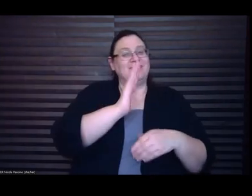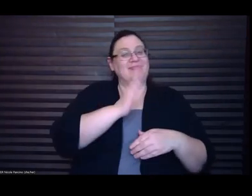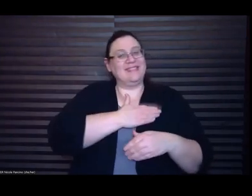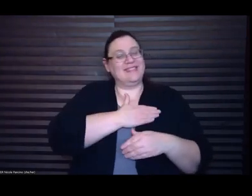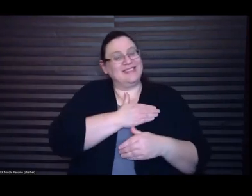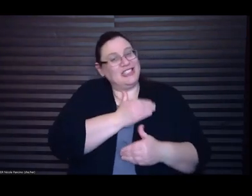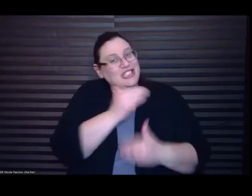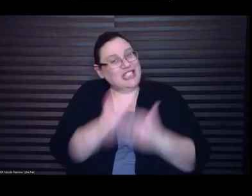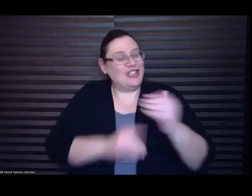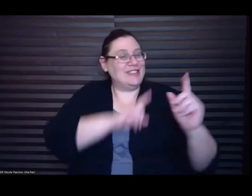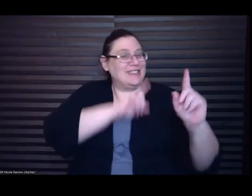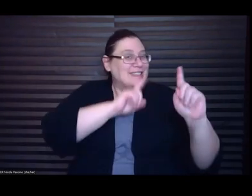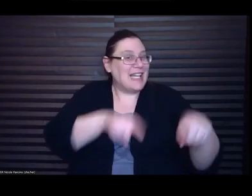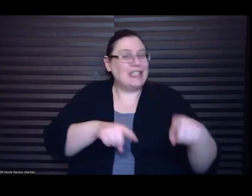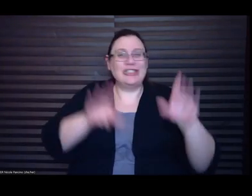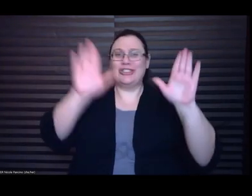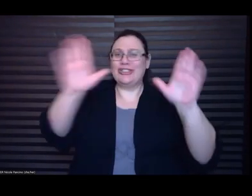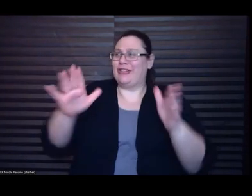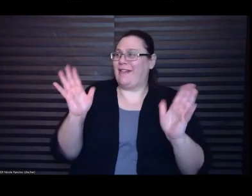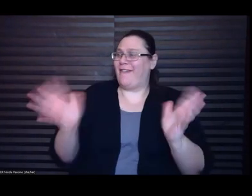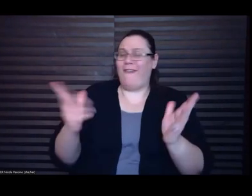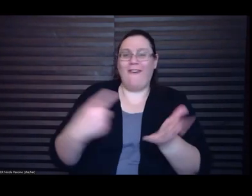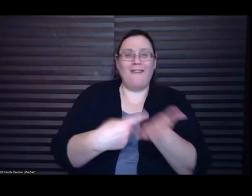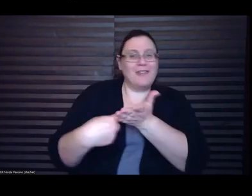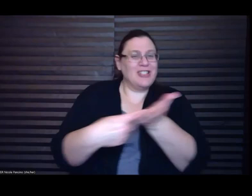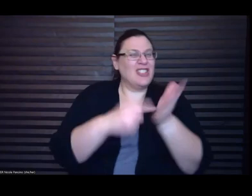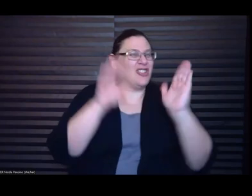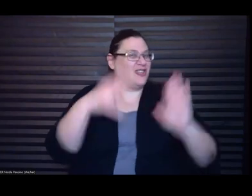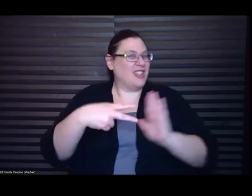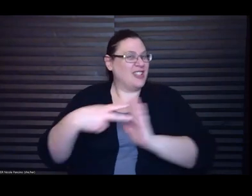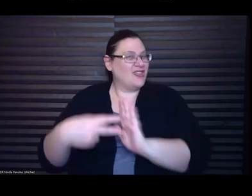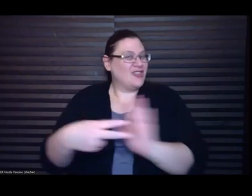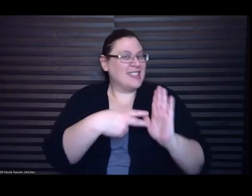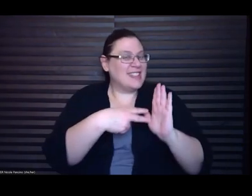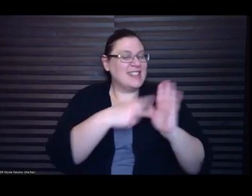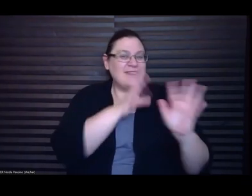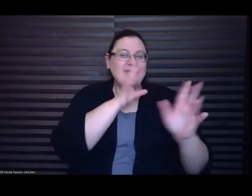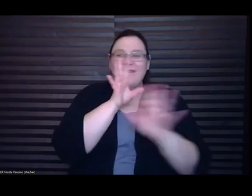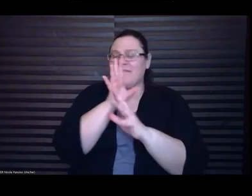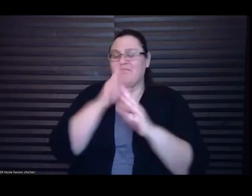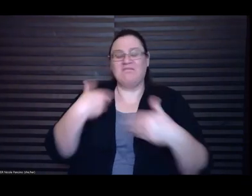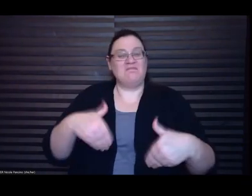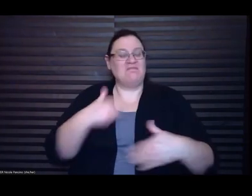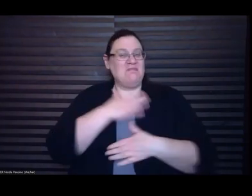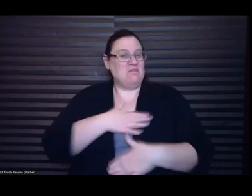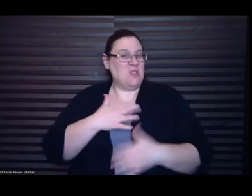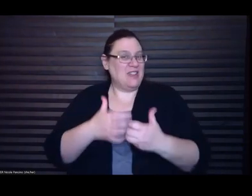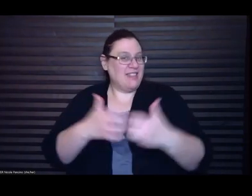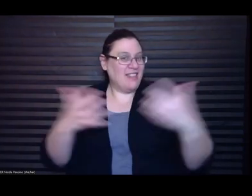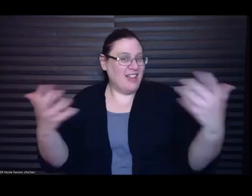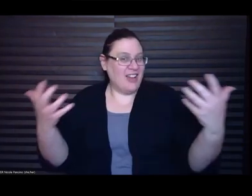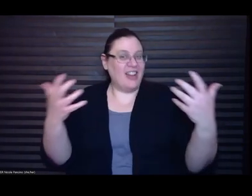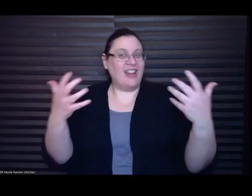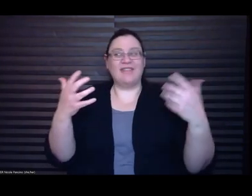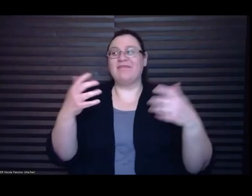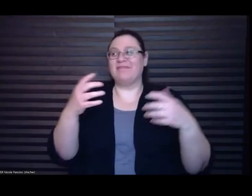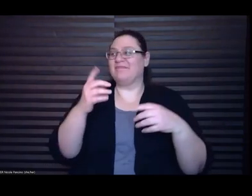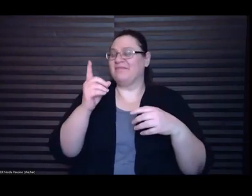I've enjoyed this immensely and I'm really happy we could do this thank you all